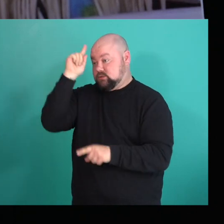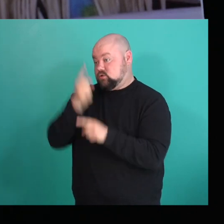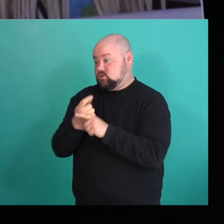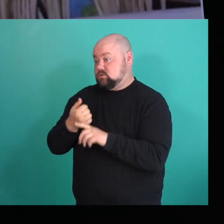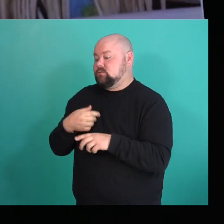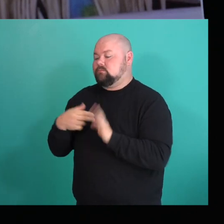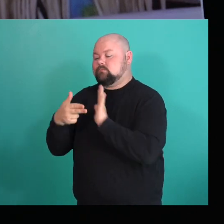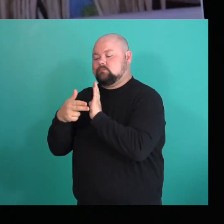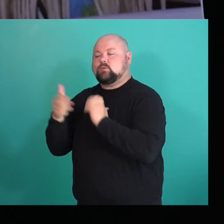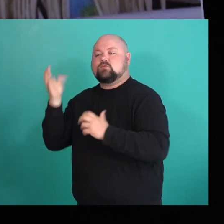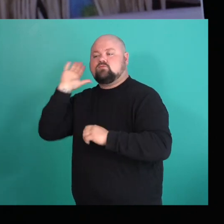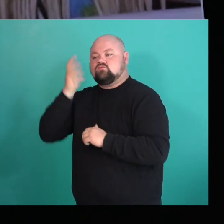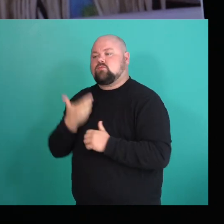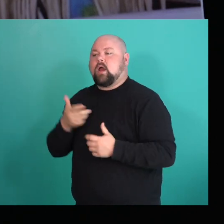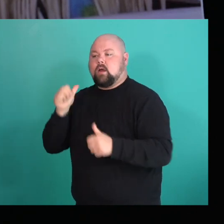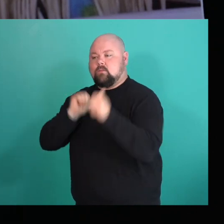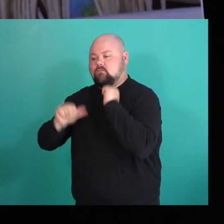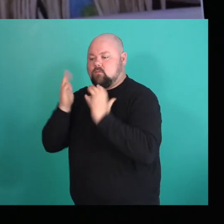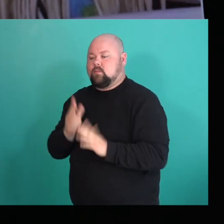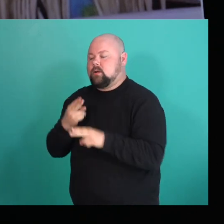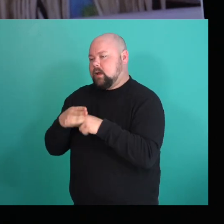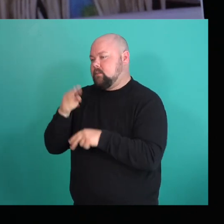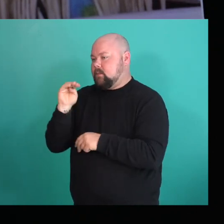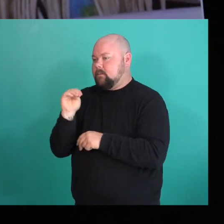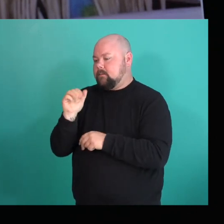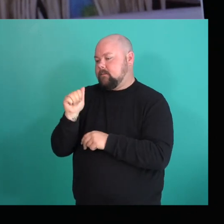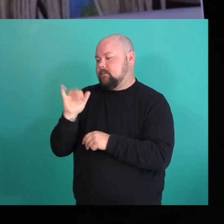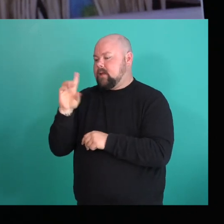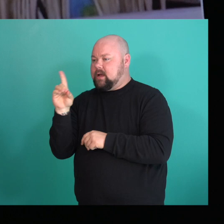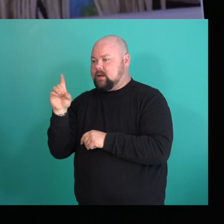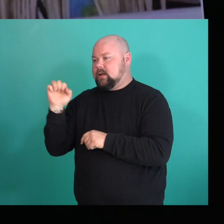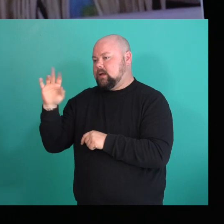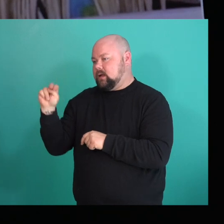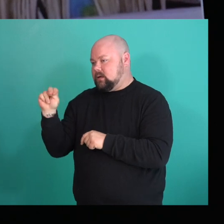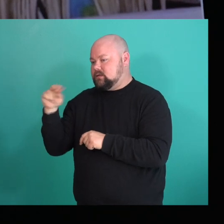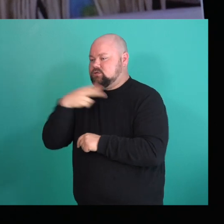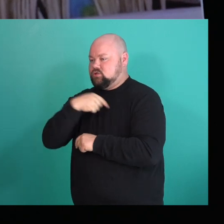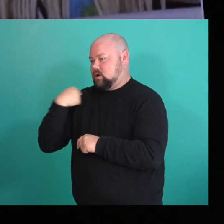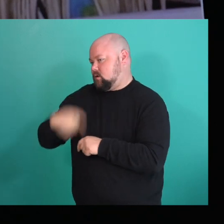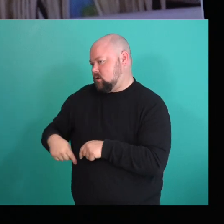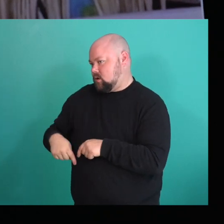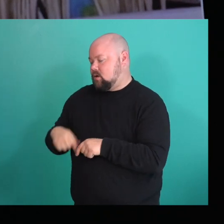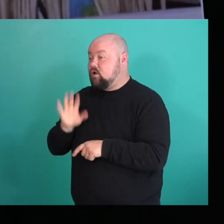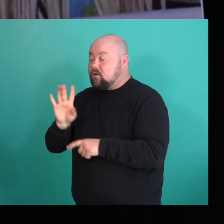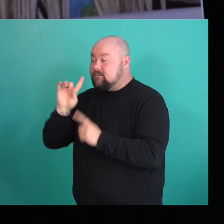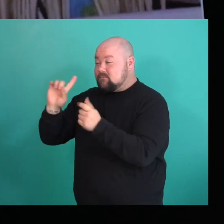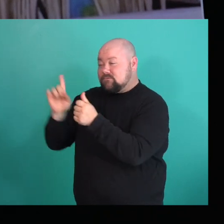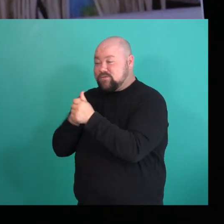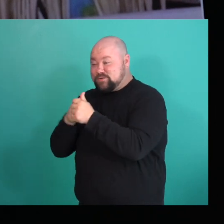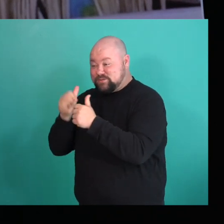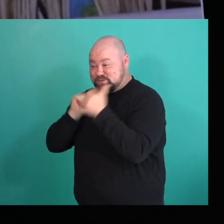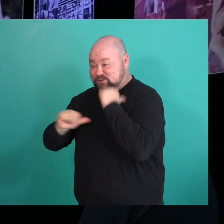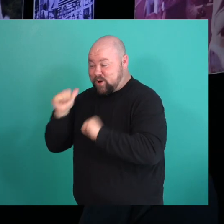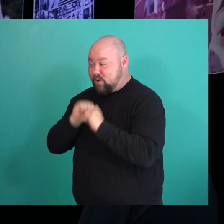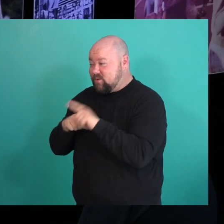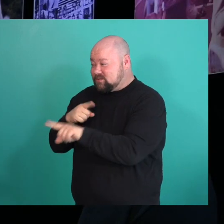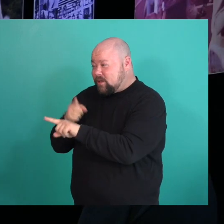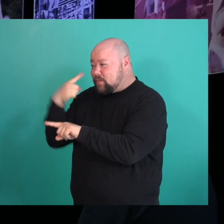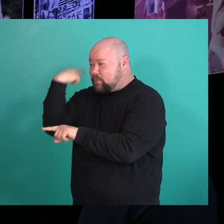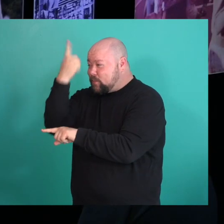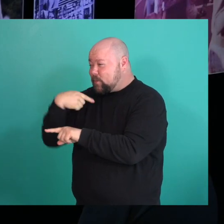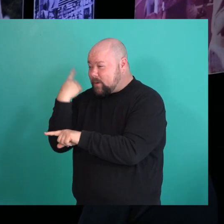grow from like the first ink. I remember going to one of her shows for sure. saw her. She looked like my mom, like